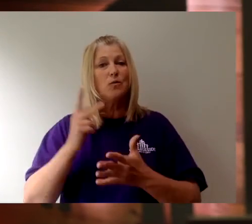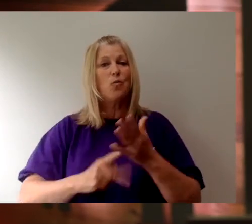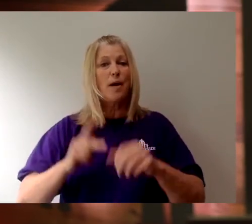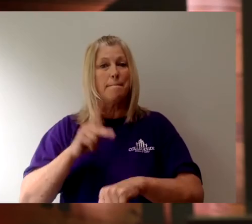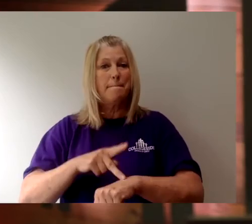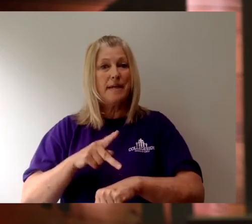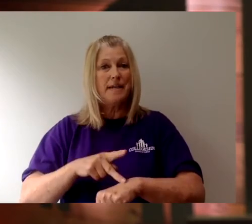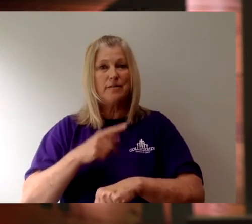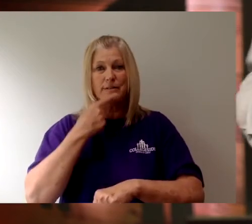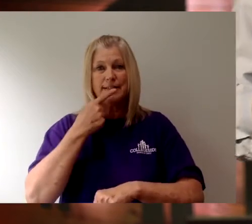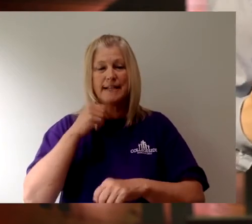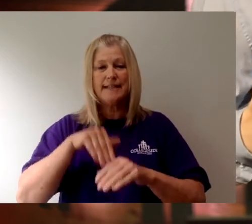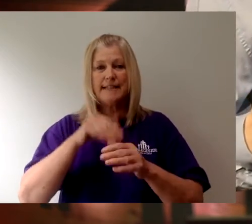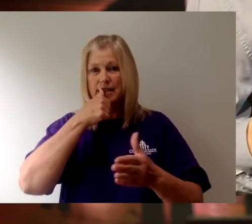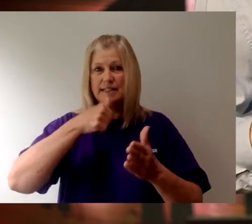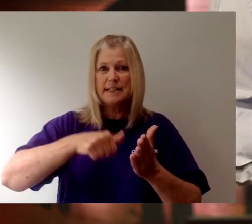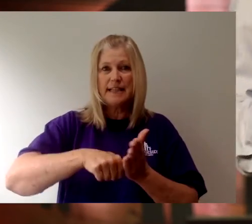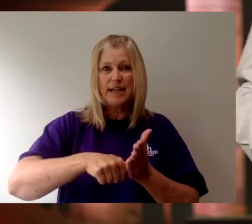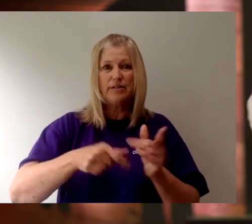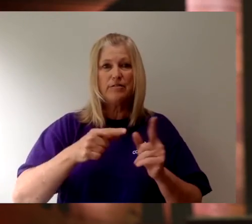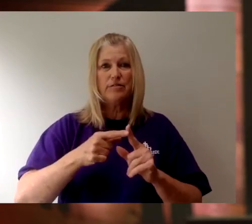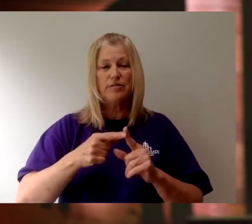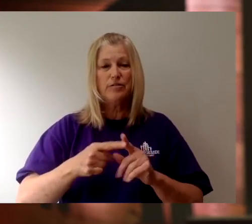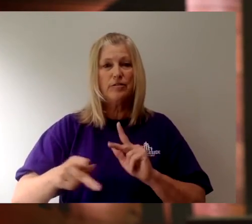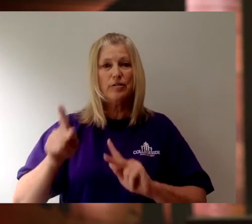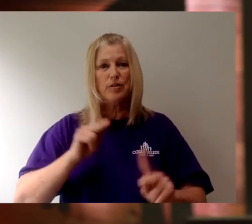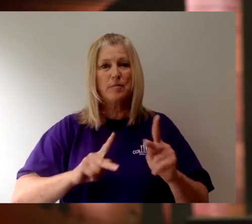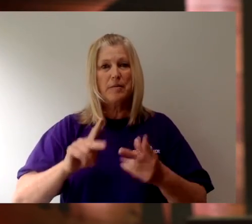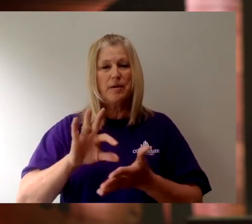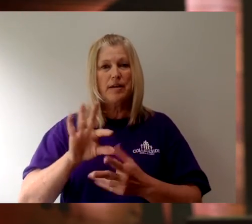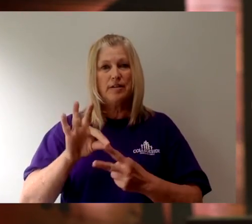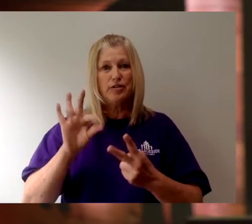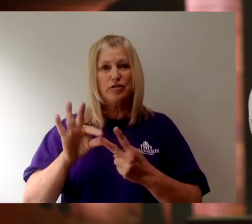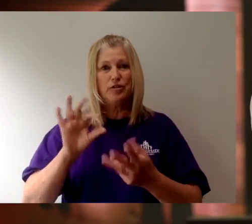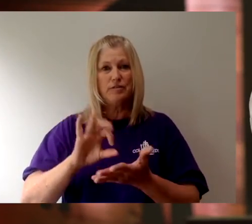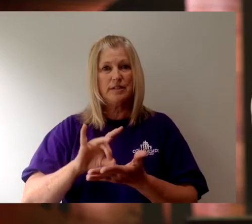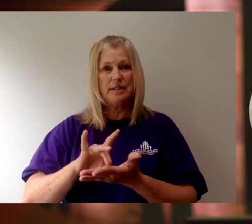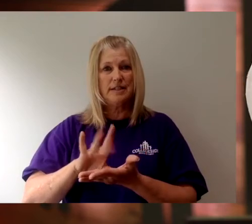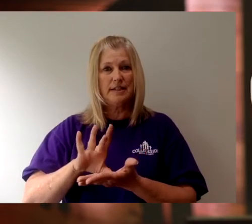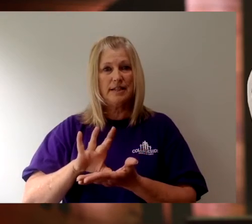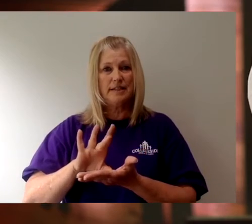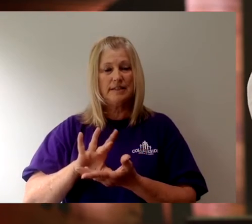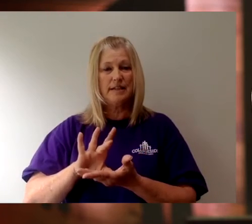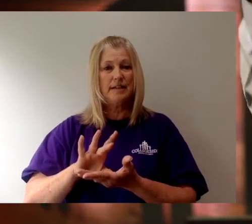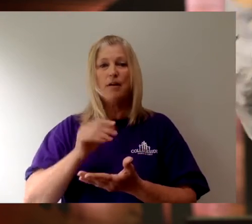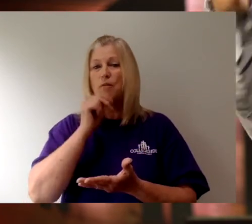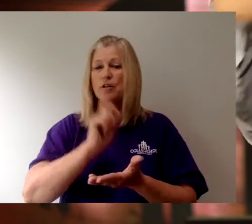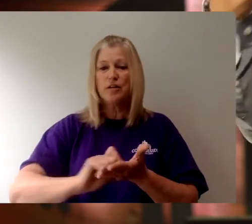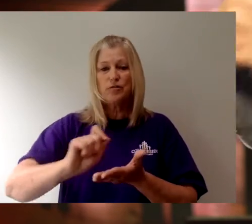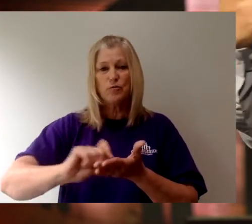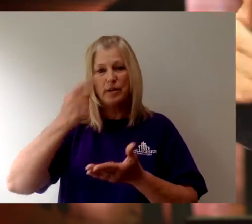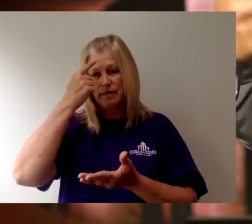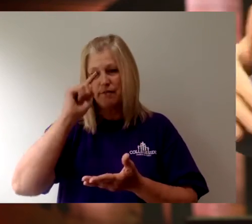in this letter to the folks in exile, to the elect exiles, was not just written for